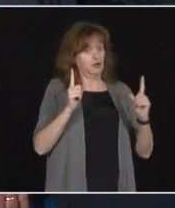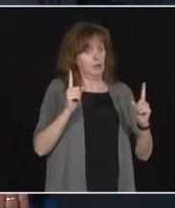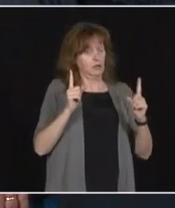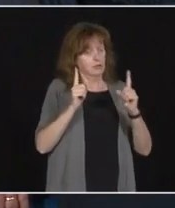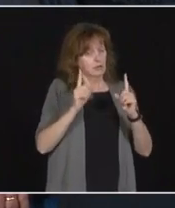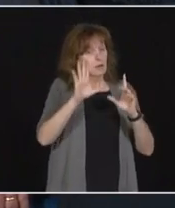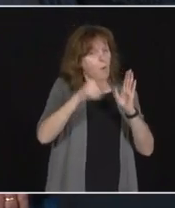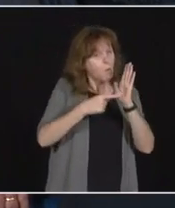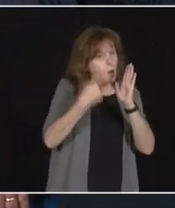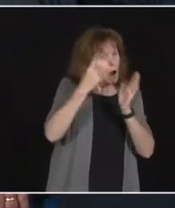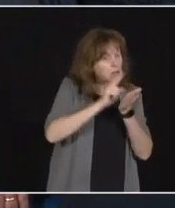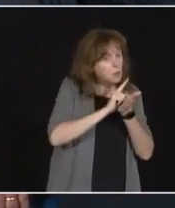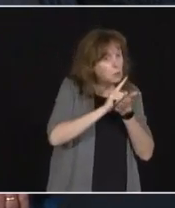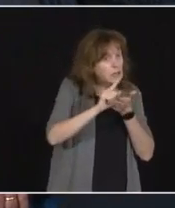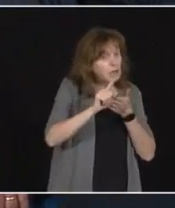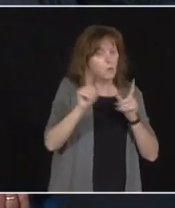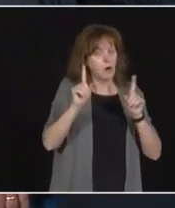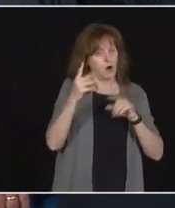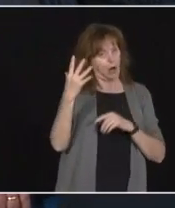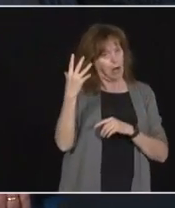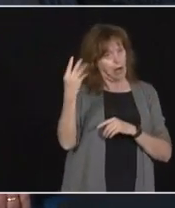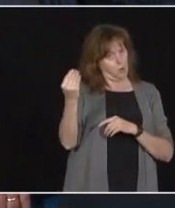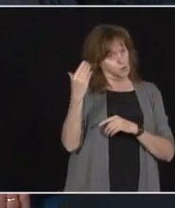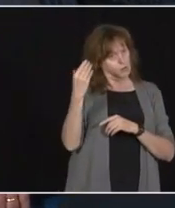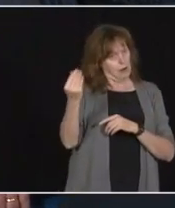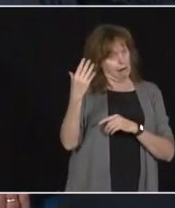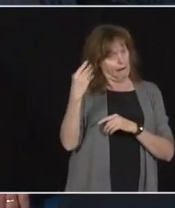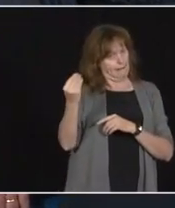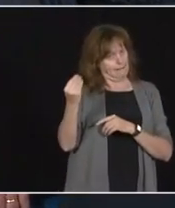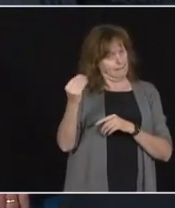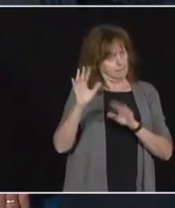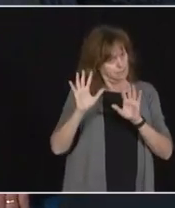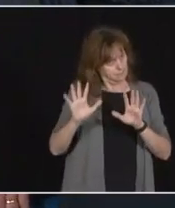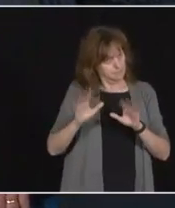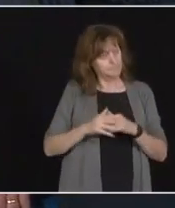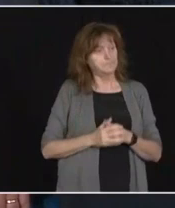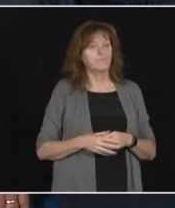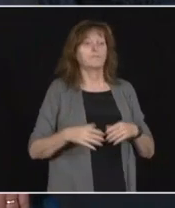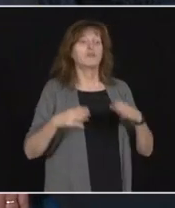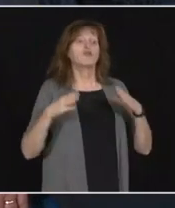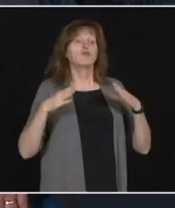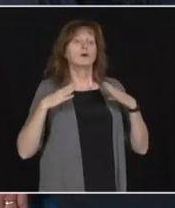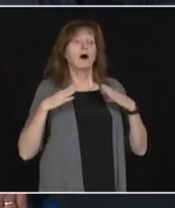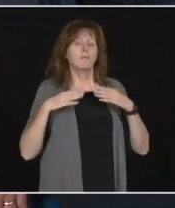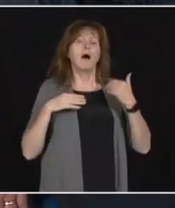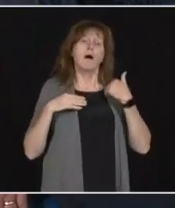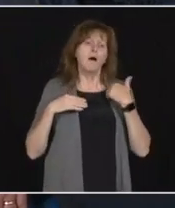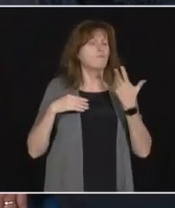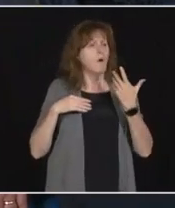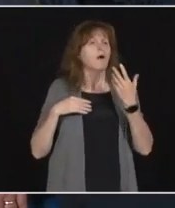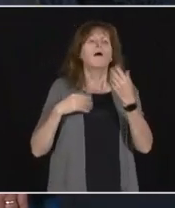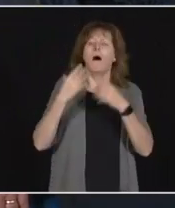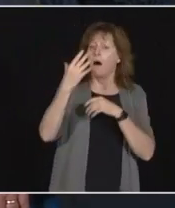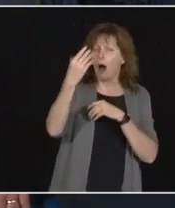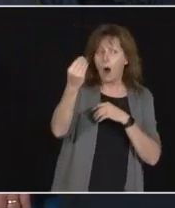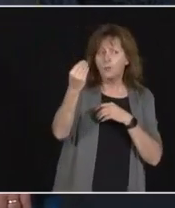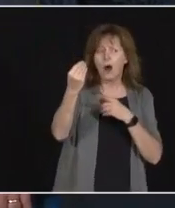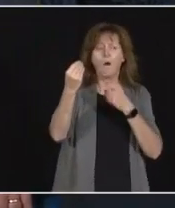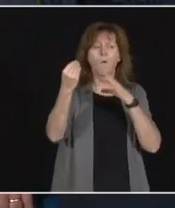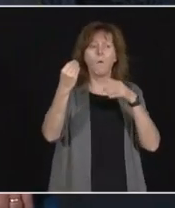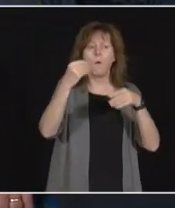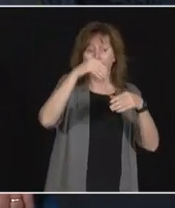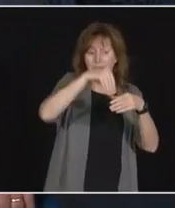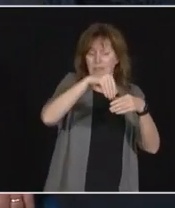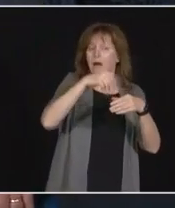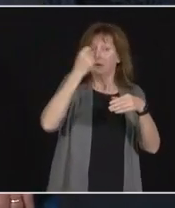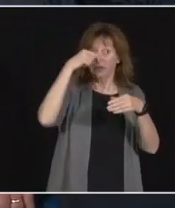outdoor visit only. Retirement homes will have outdoor and indoor visits, with the number of visitors being left to